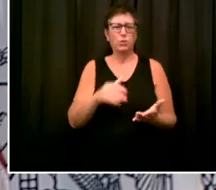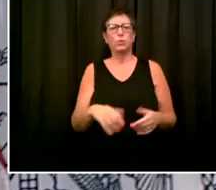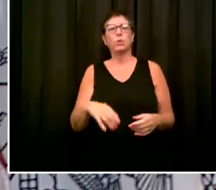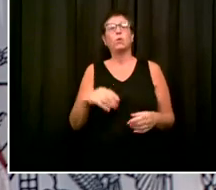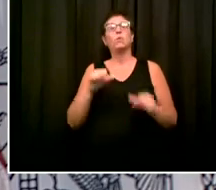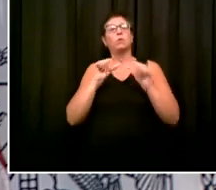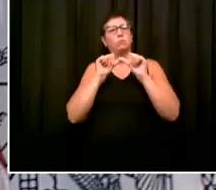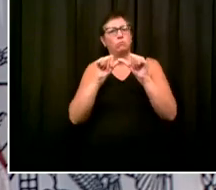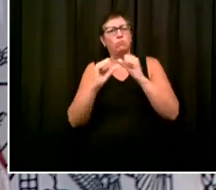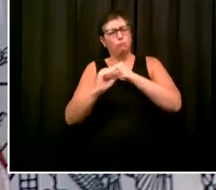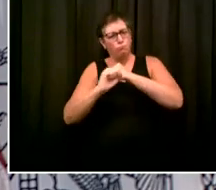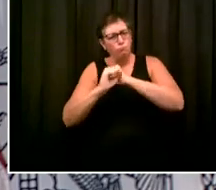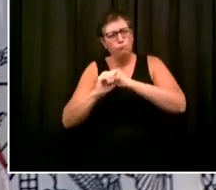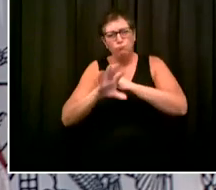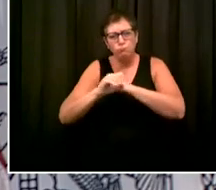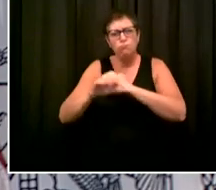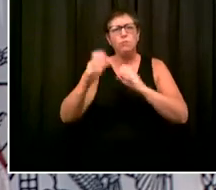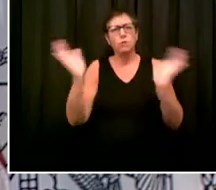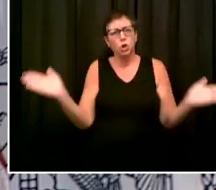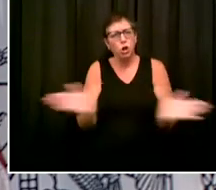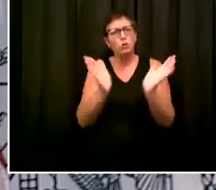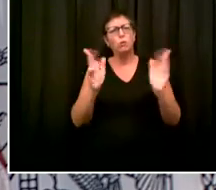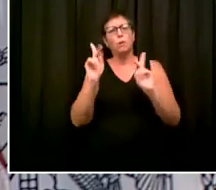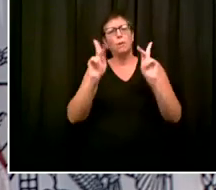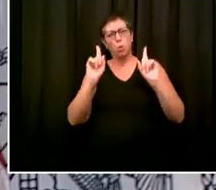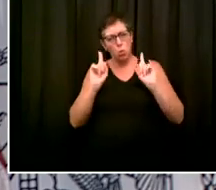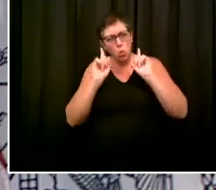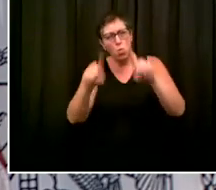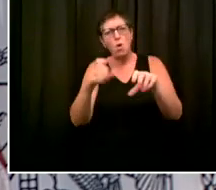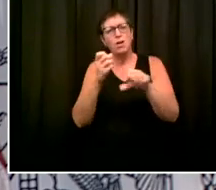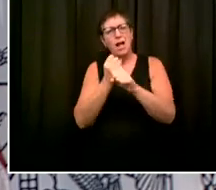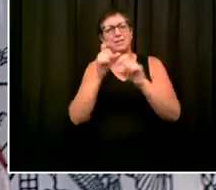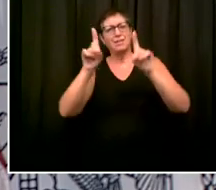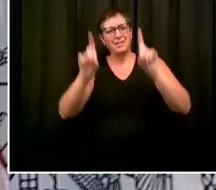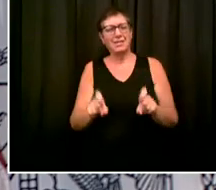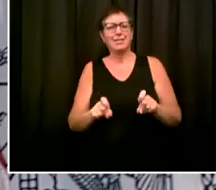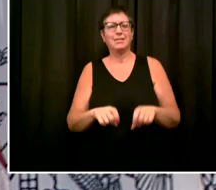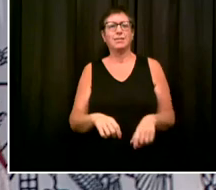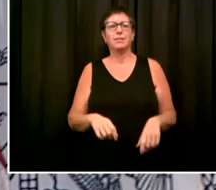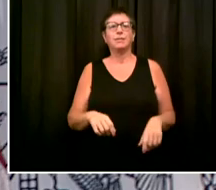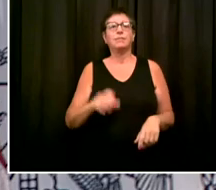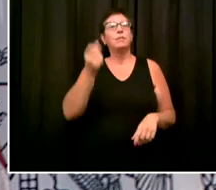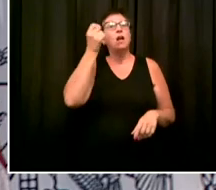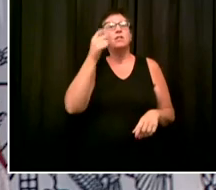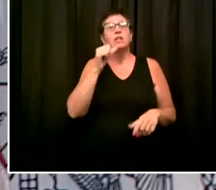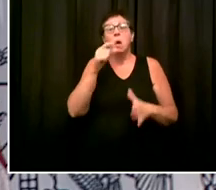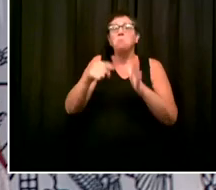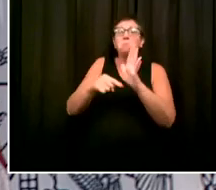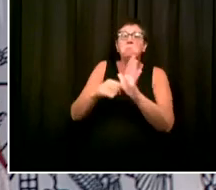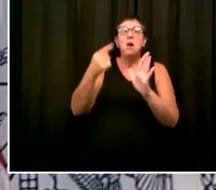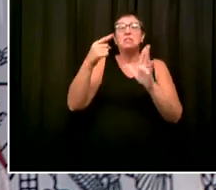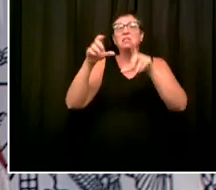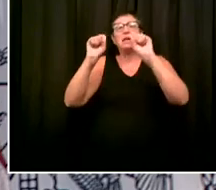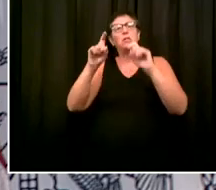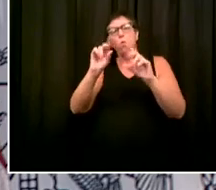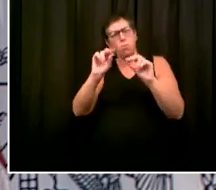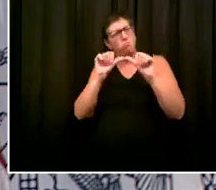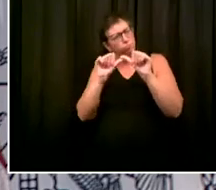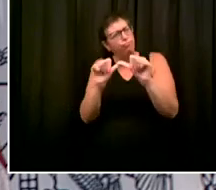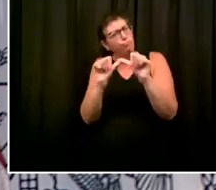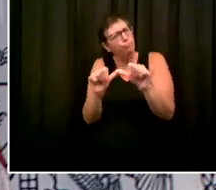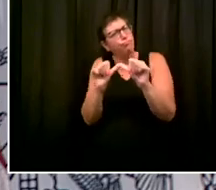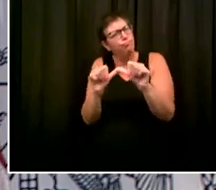And then, obviously, Michael, we want people to keep getting tested thereafter. But we think this system is the best way to get it done. Go ahead.